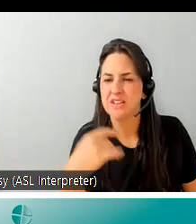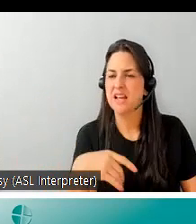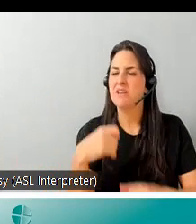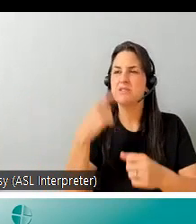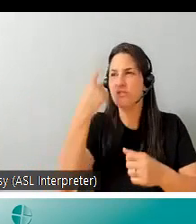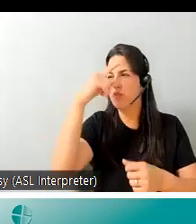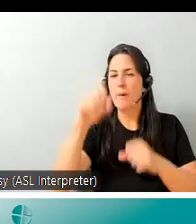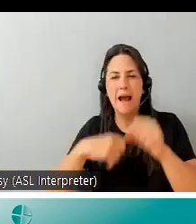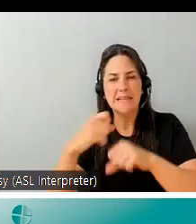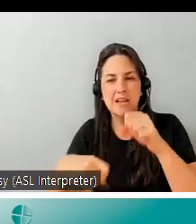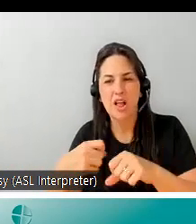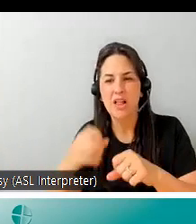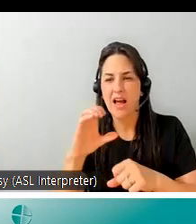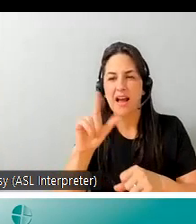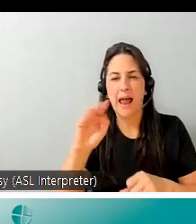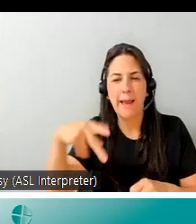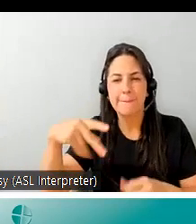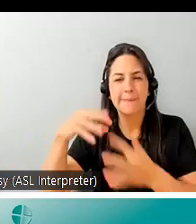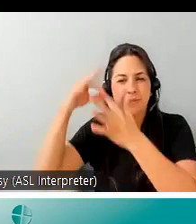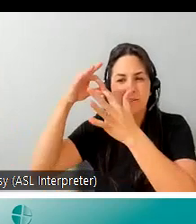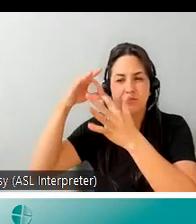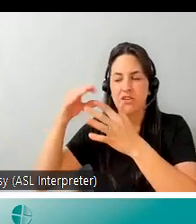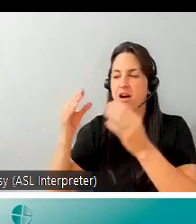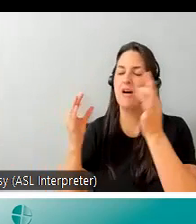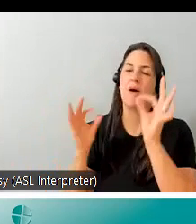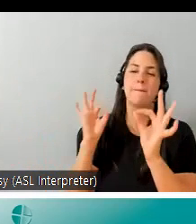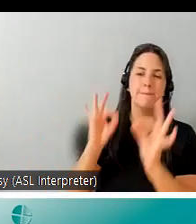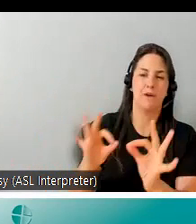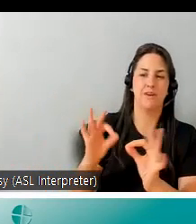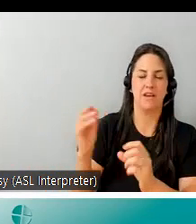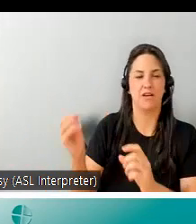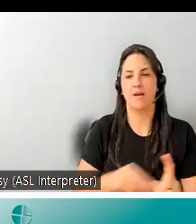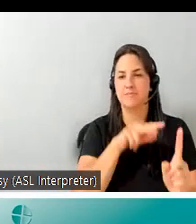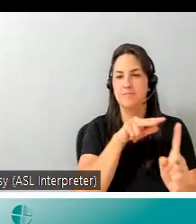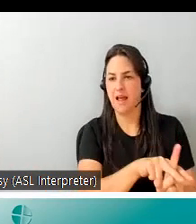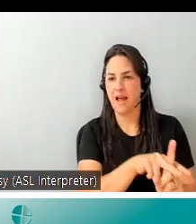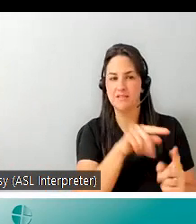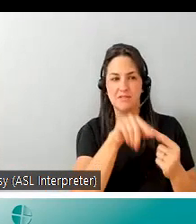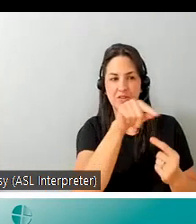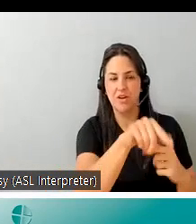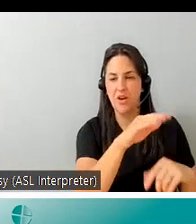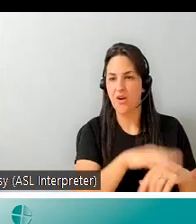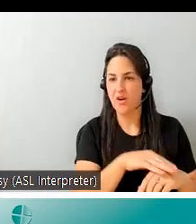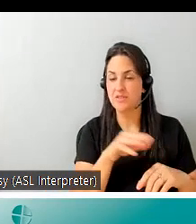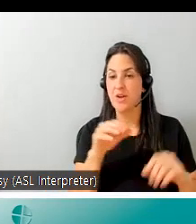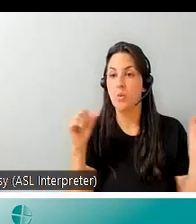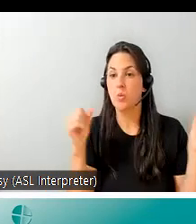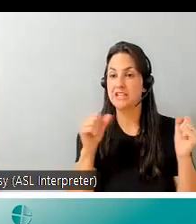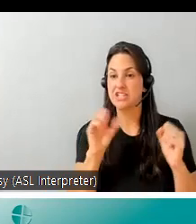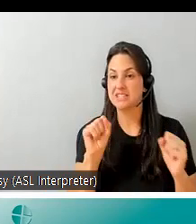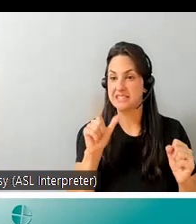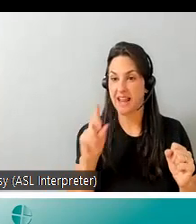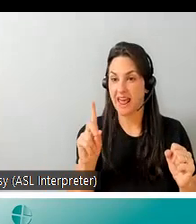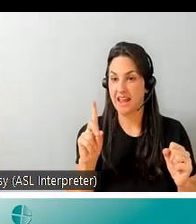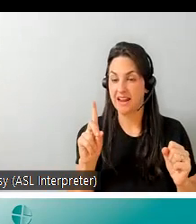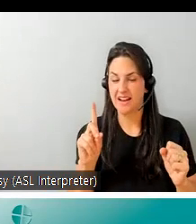bicycles um these winter sleds i happened to have some old downhill skis uh laying